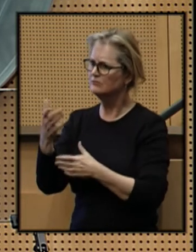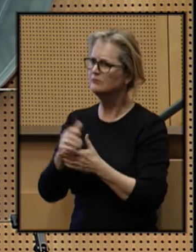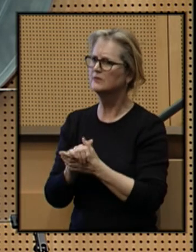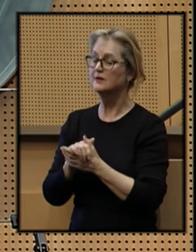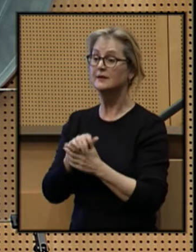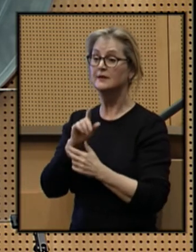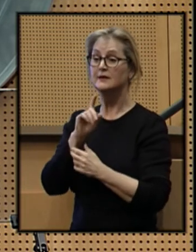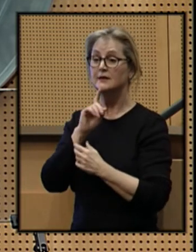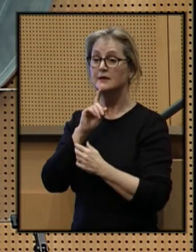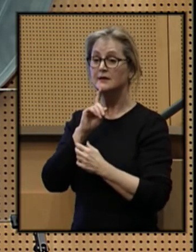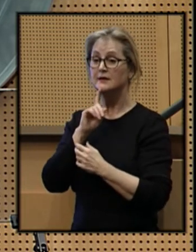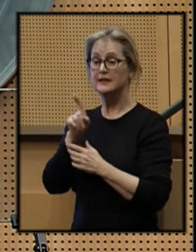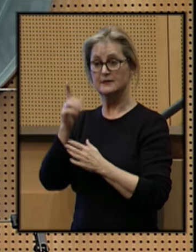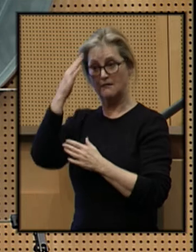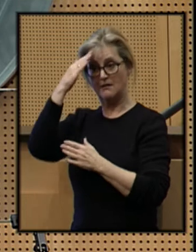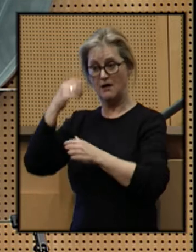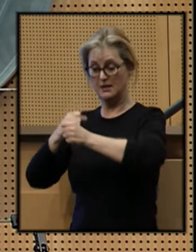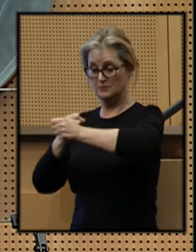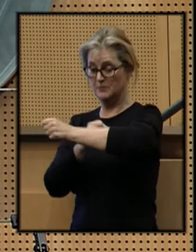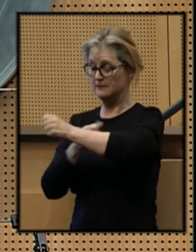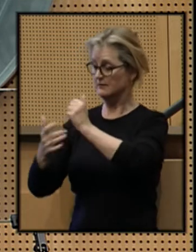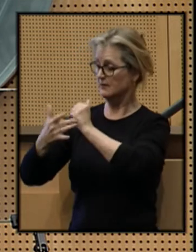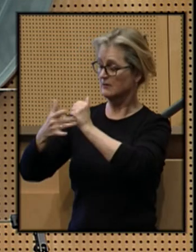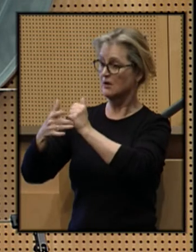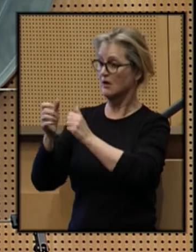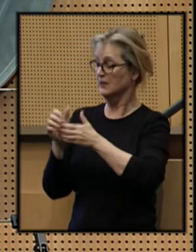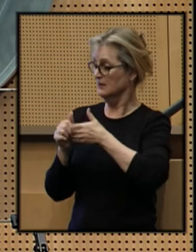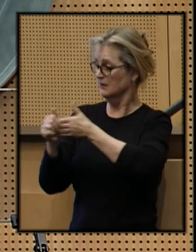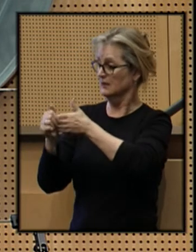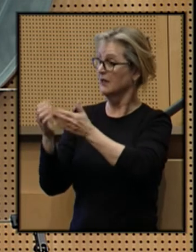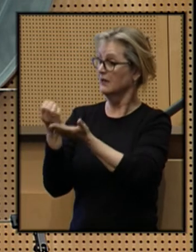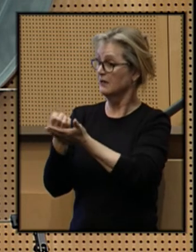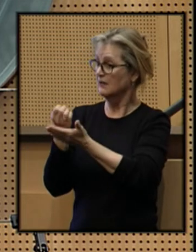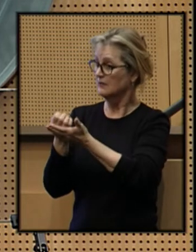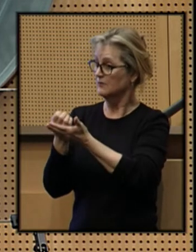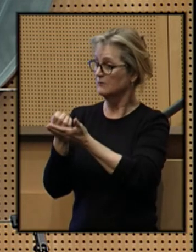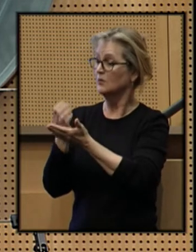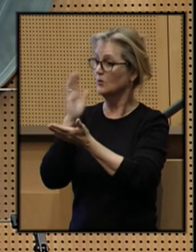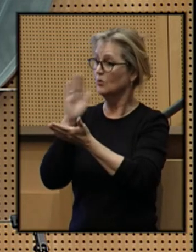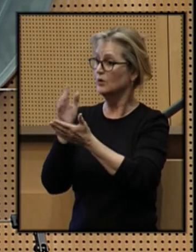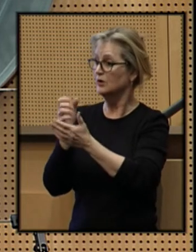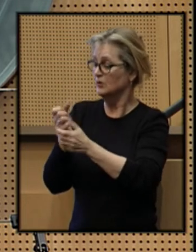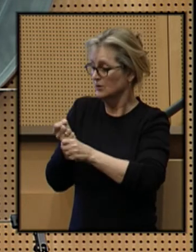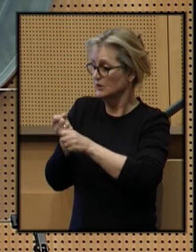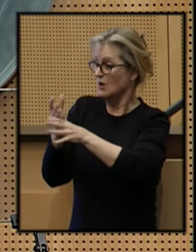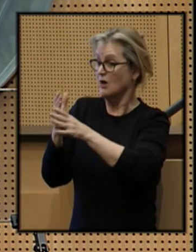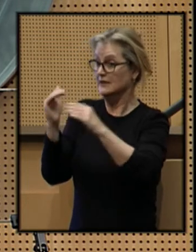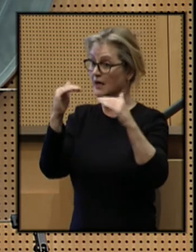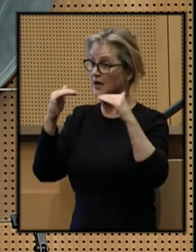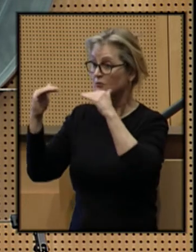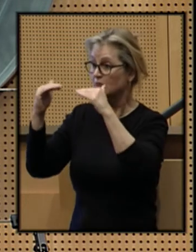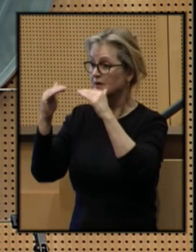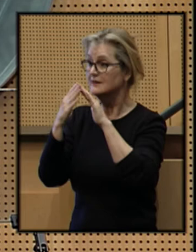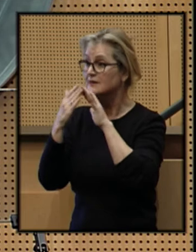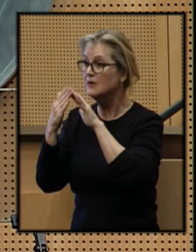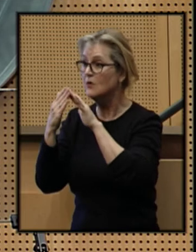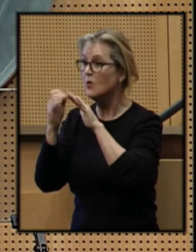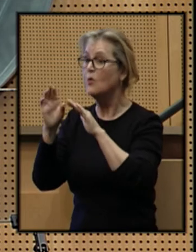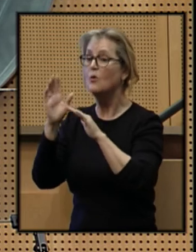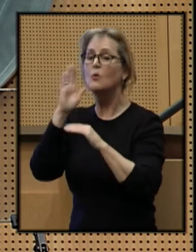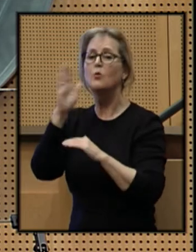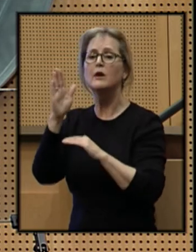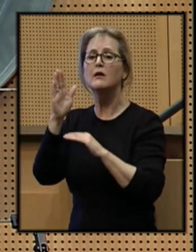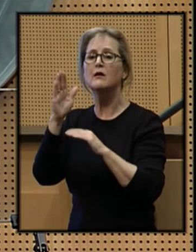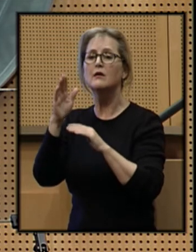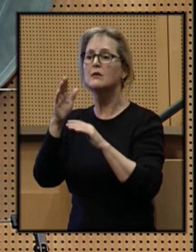Is a knowledge-based, technology-driven economy going to drive equity in this city or is it